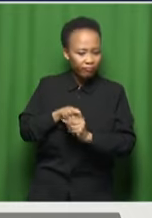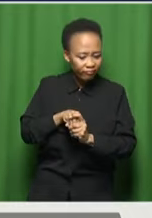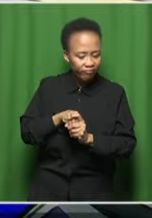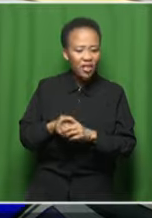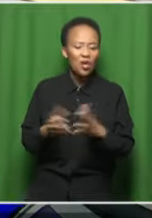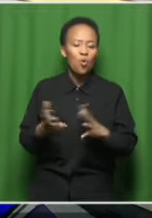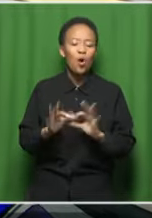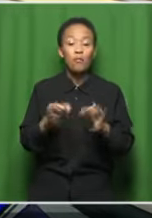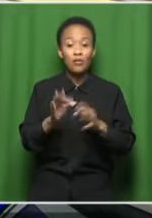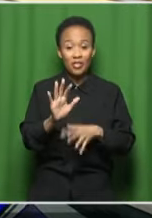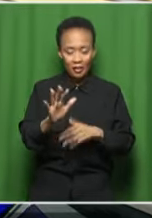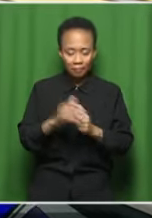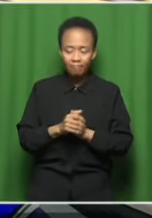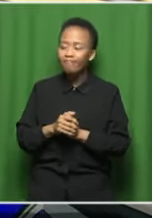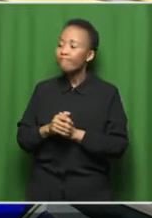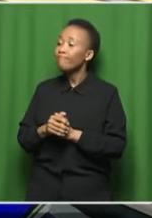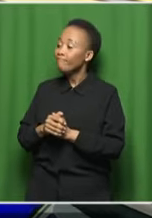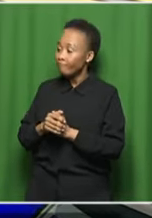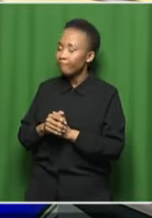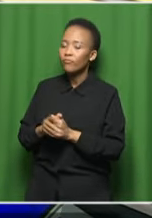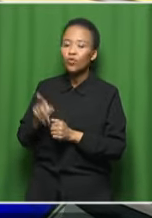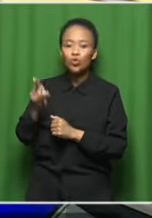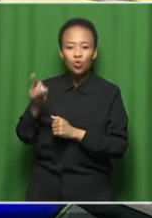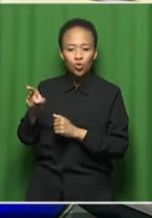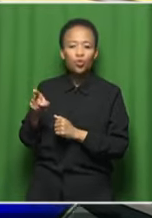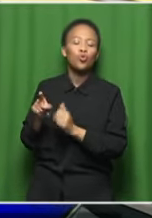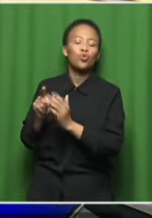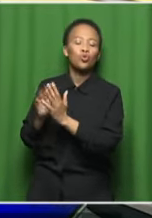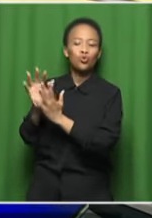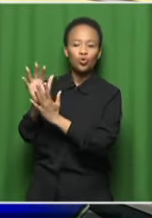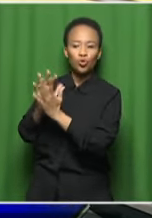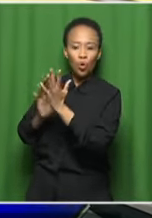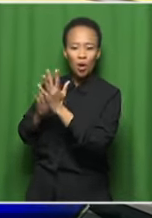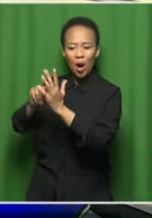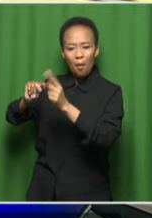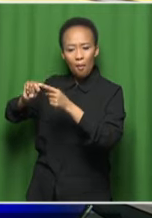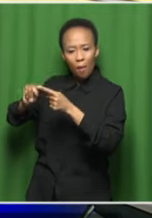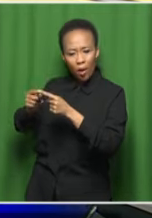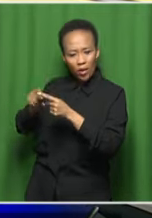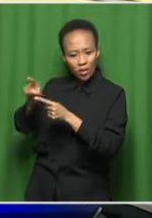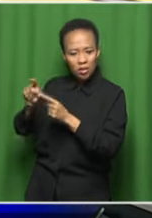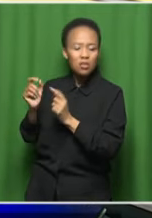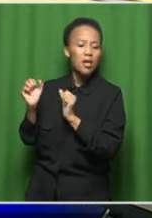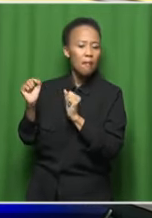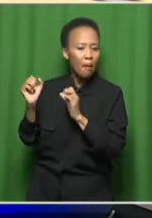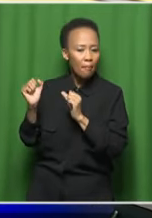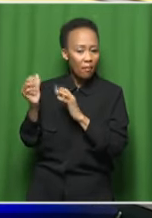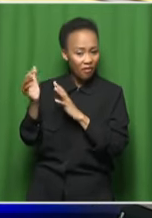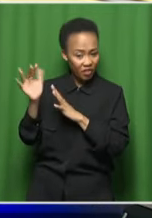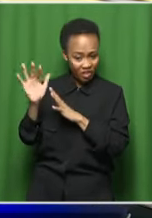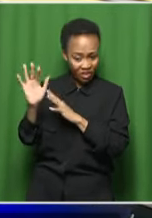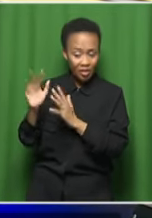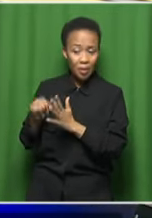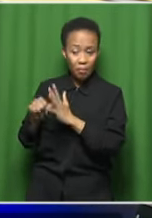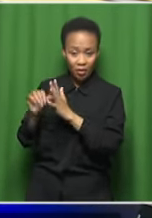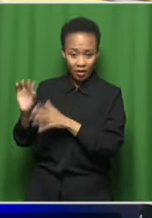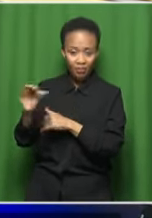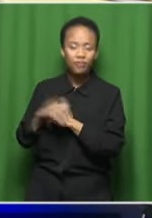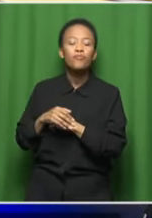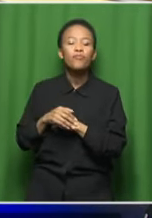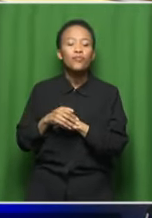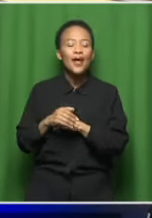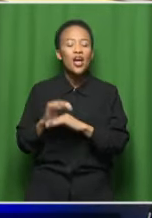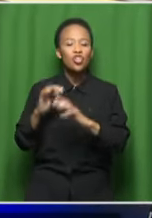Okay, you're making very interesting, uh, sentiments there. And I want to pick your brain on whether you think jazz music